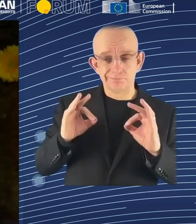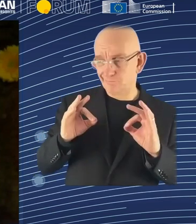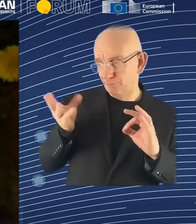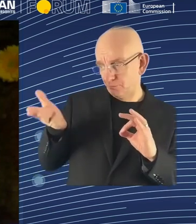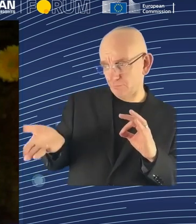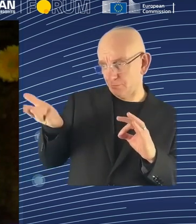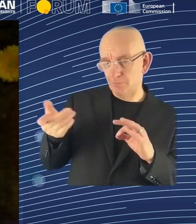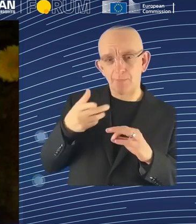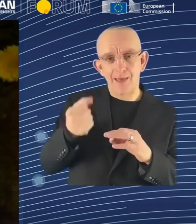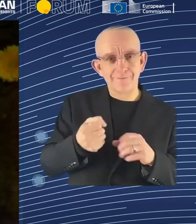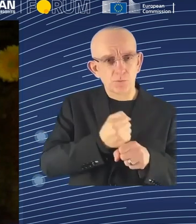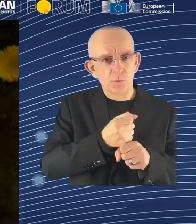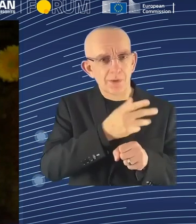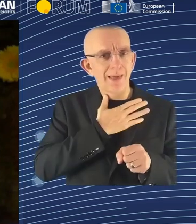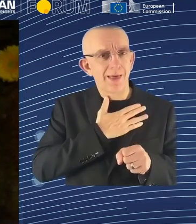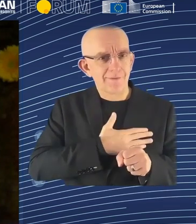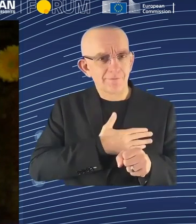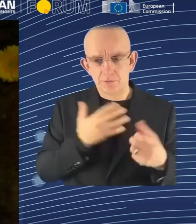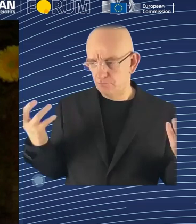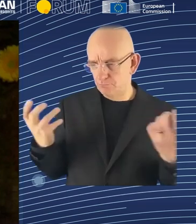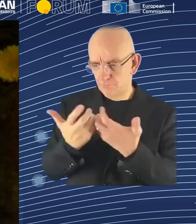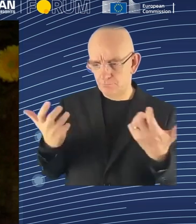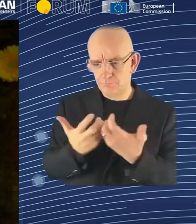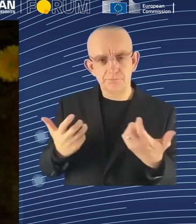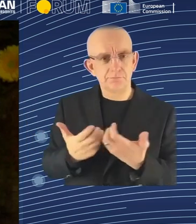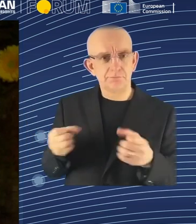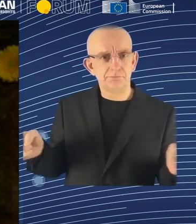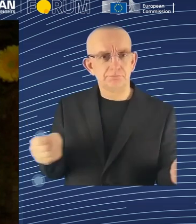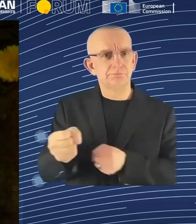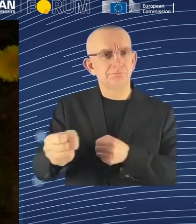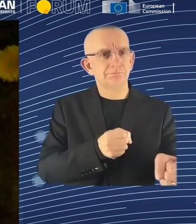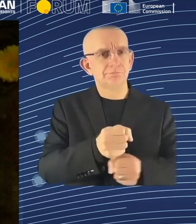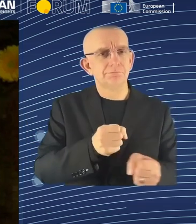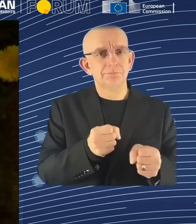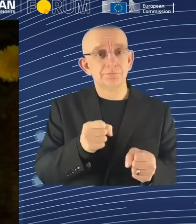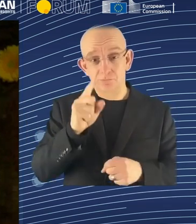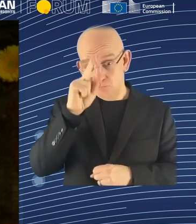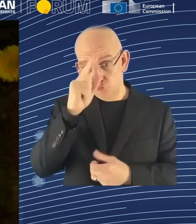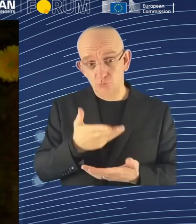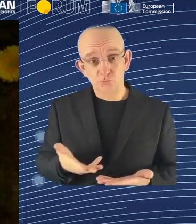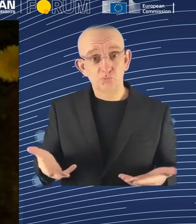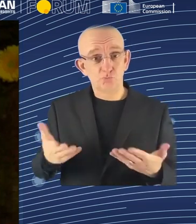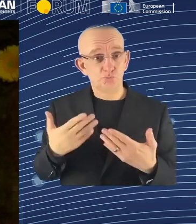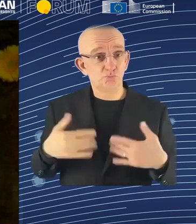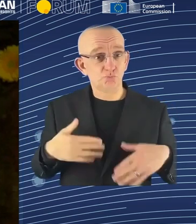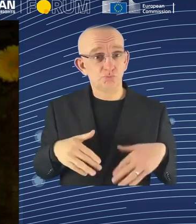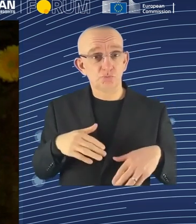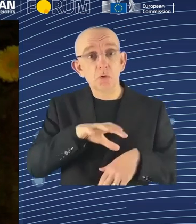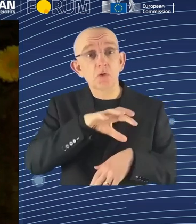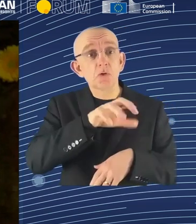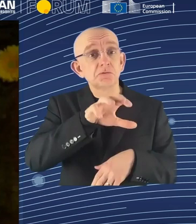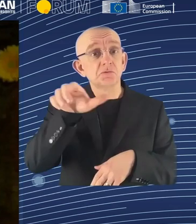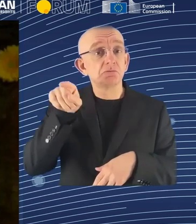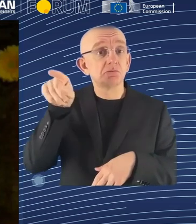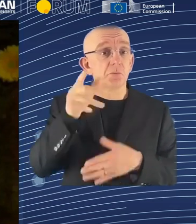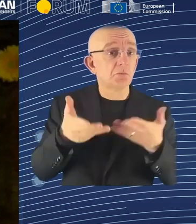Germany, and it's maybe in other countries already established, I don't know. But we are now going to